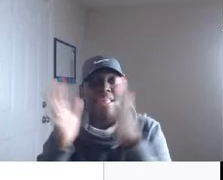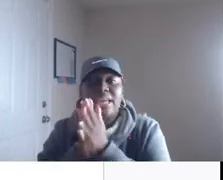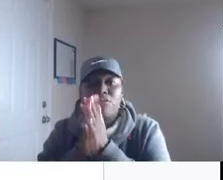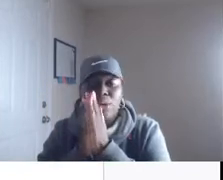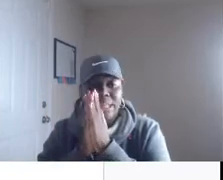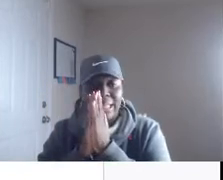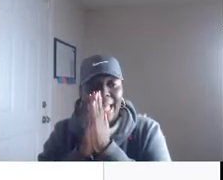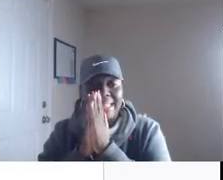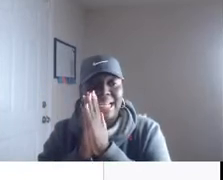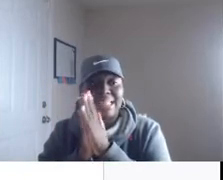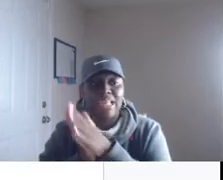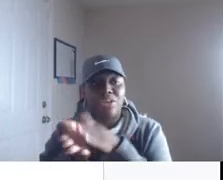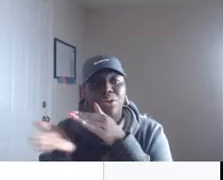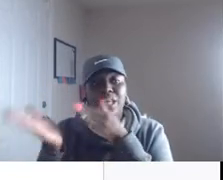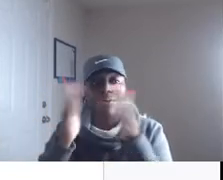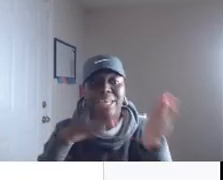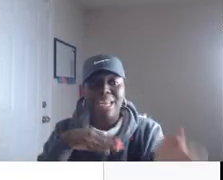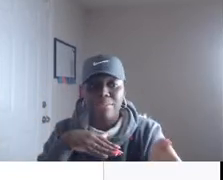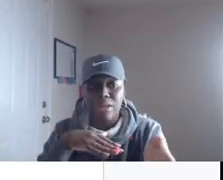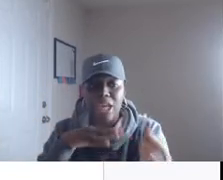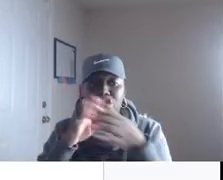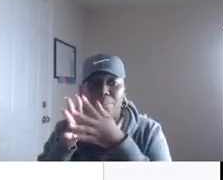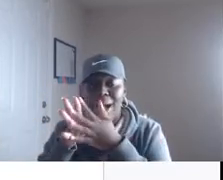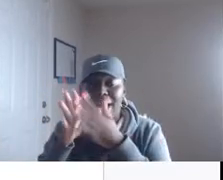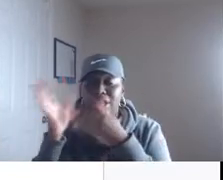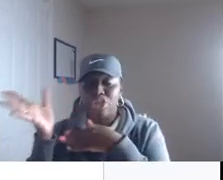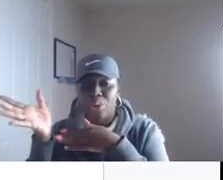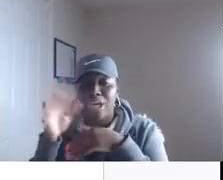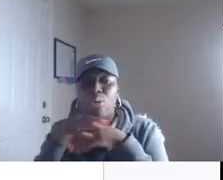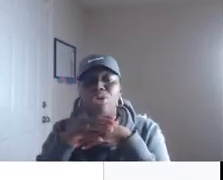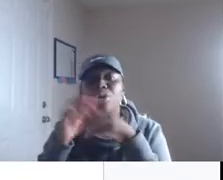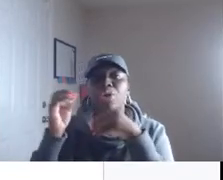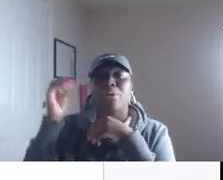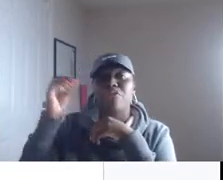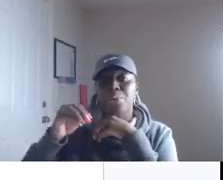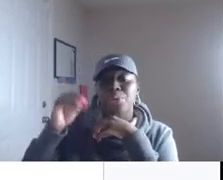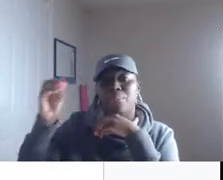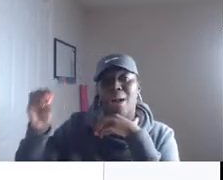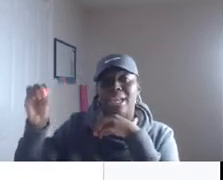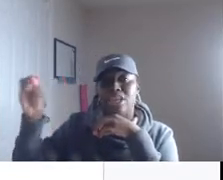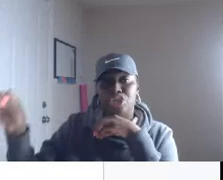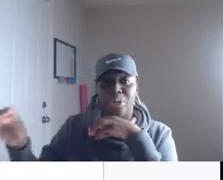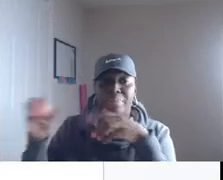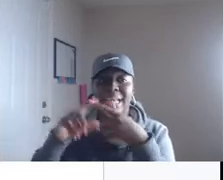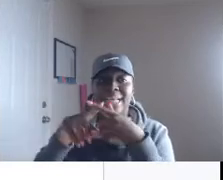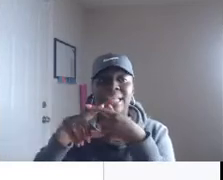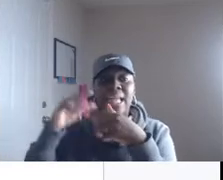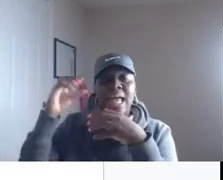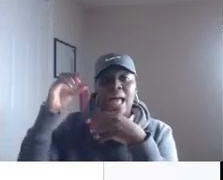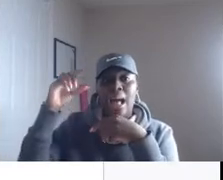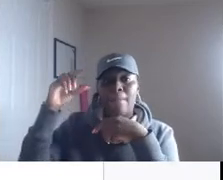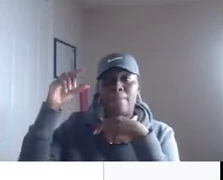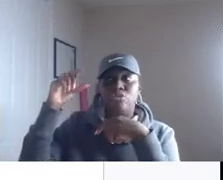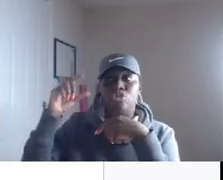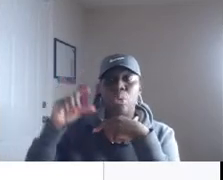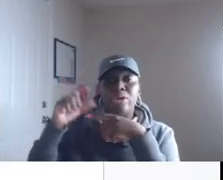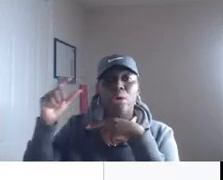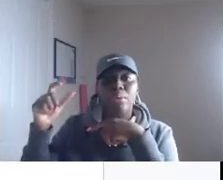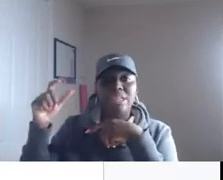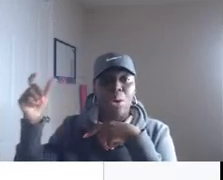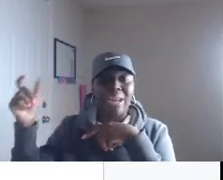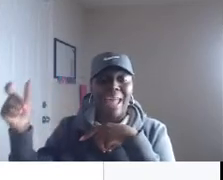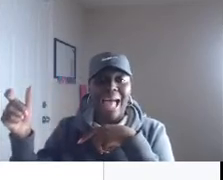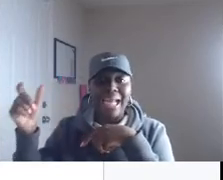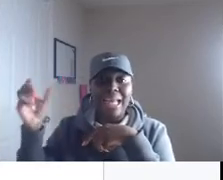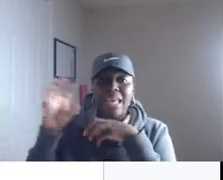and then of course the last thing is either you're going to either get get your bond and your insurity or you're going to review your bonding insurity because um doing